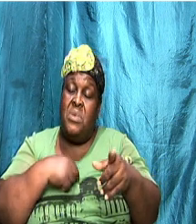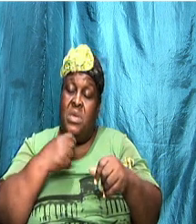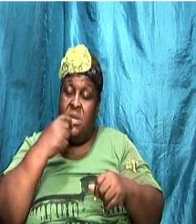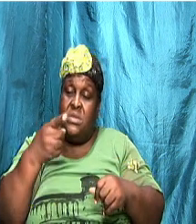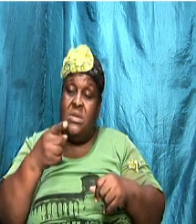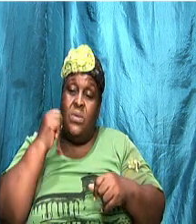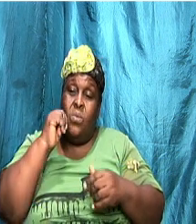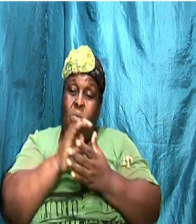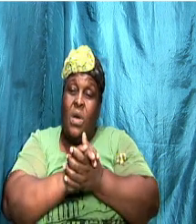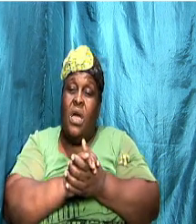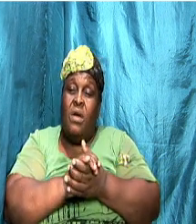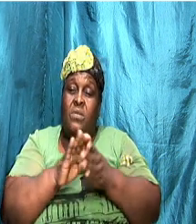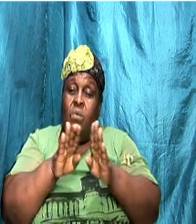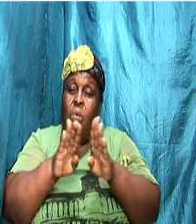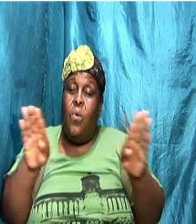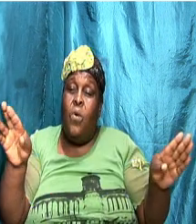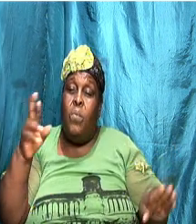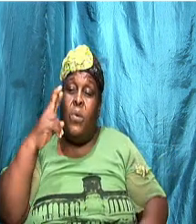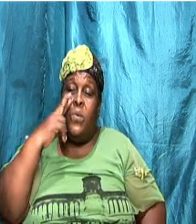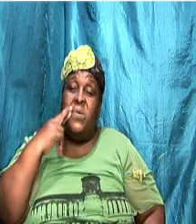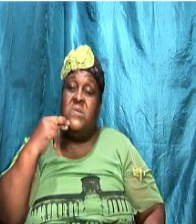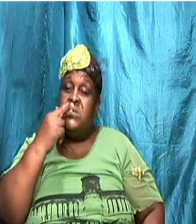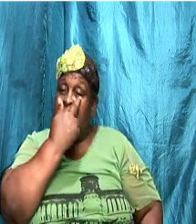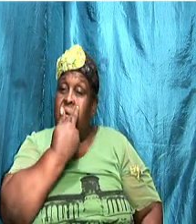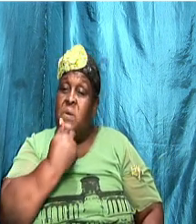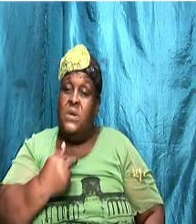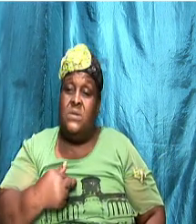I mean I just say the food is good for you